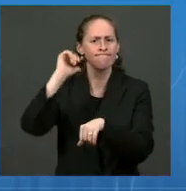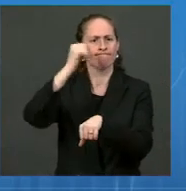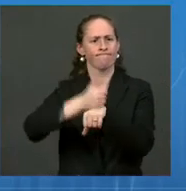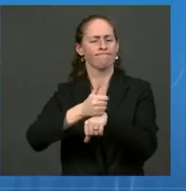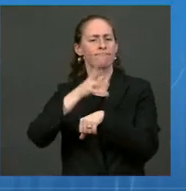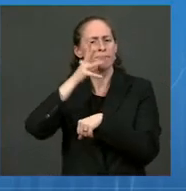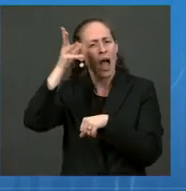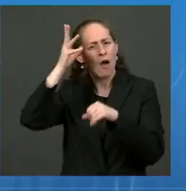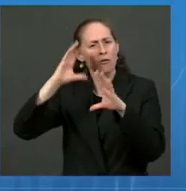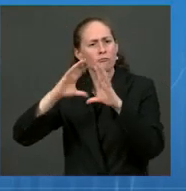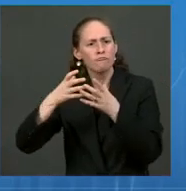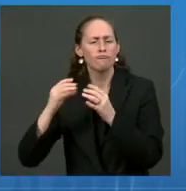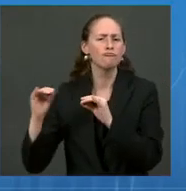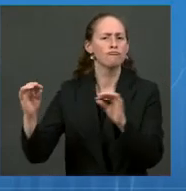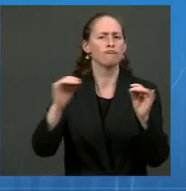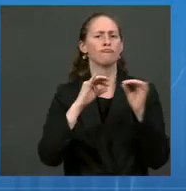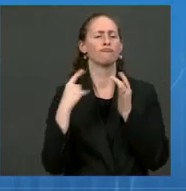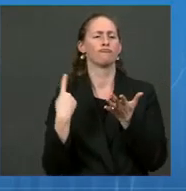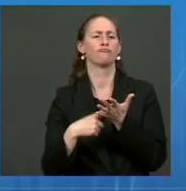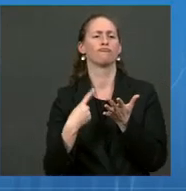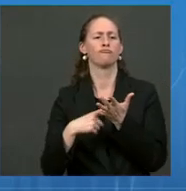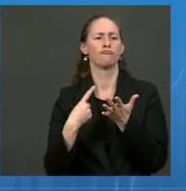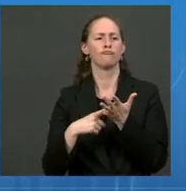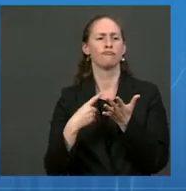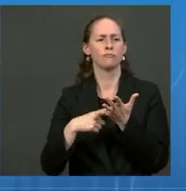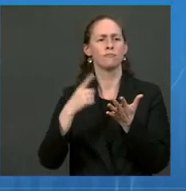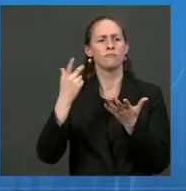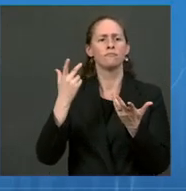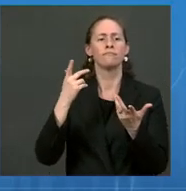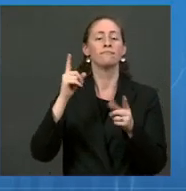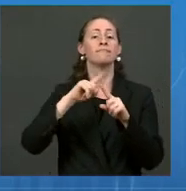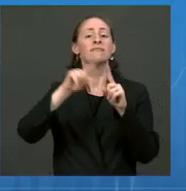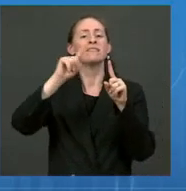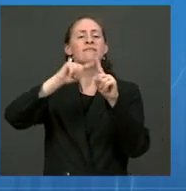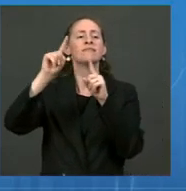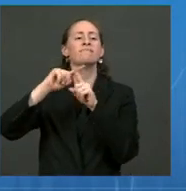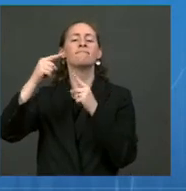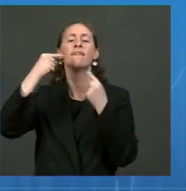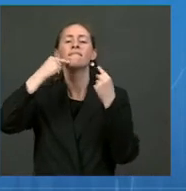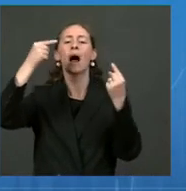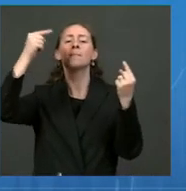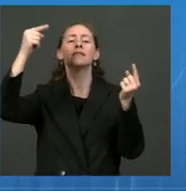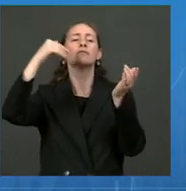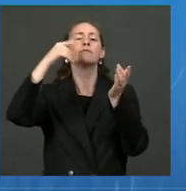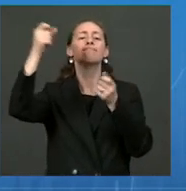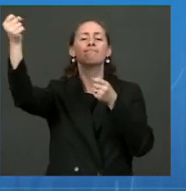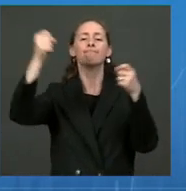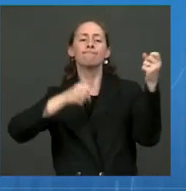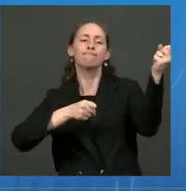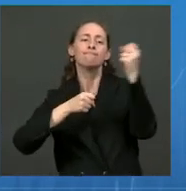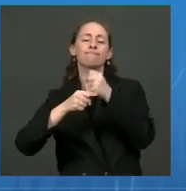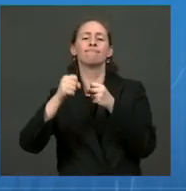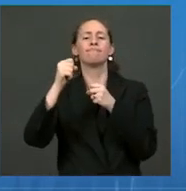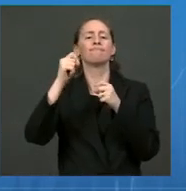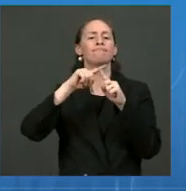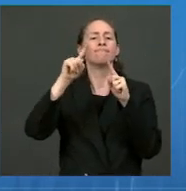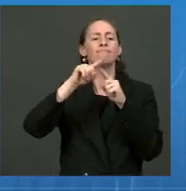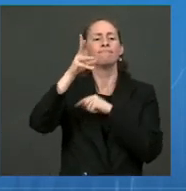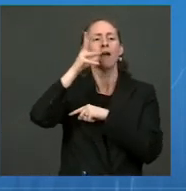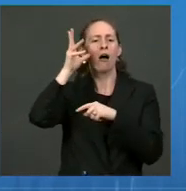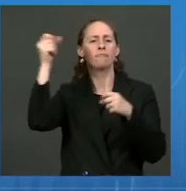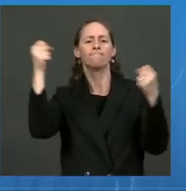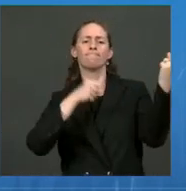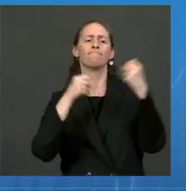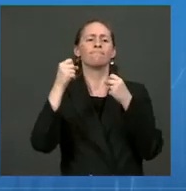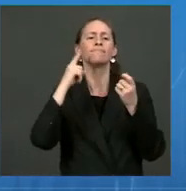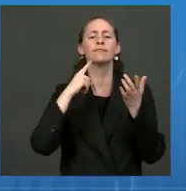experts, including pediatricians and family doctors, trusted parents and other outside stakeholders who will amplify